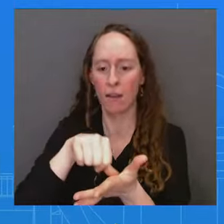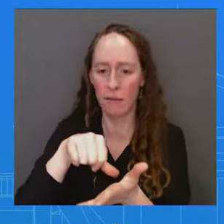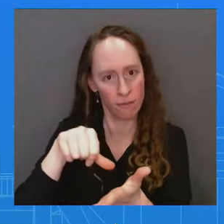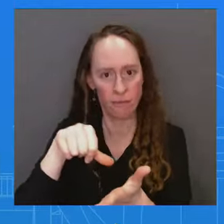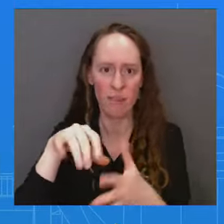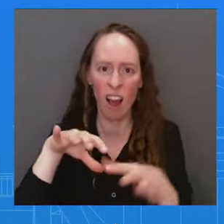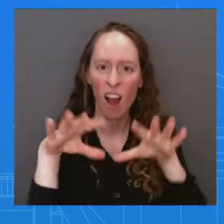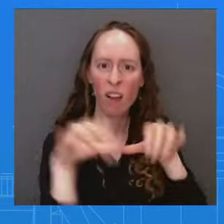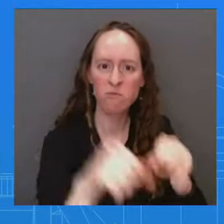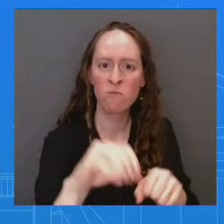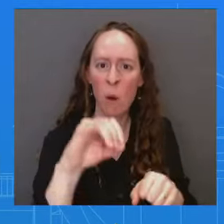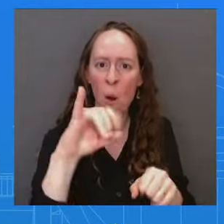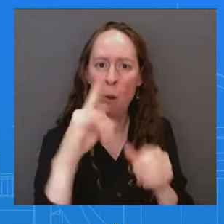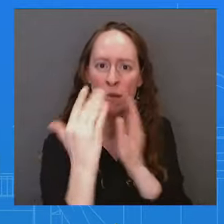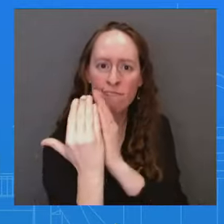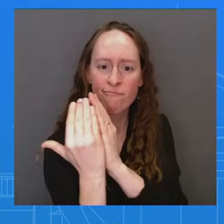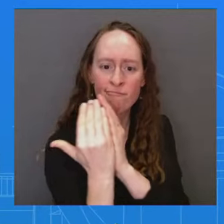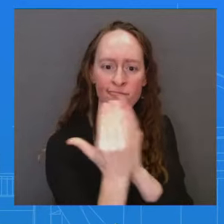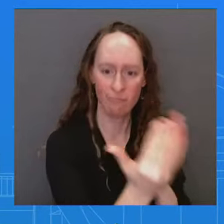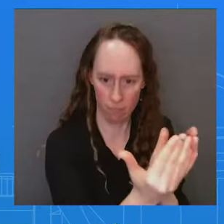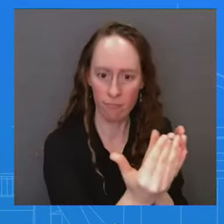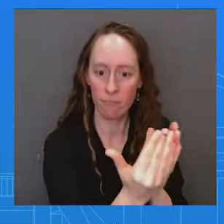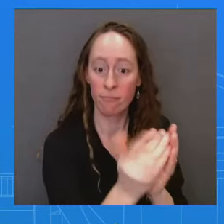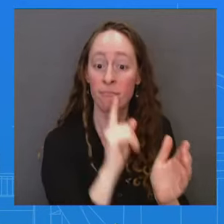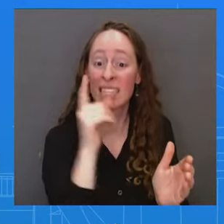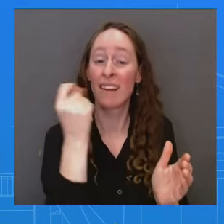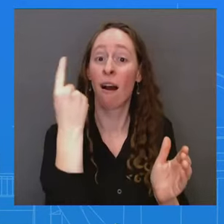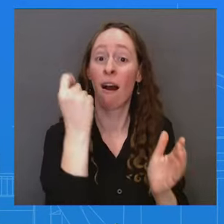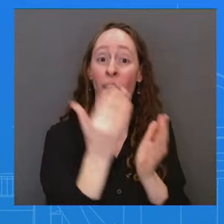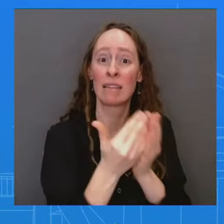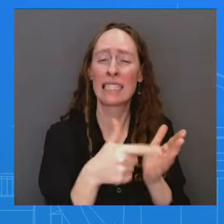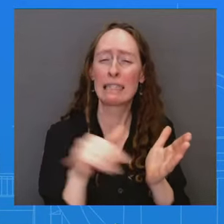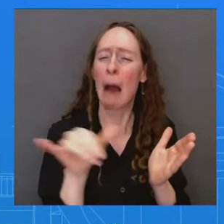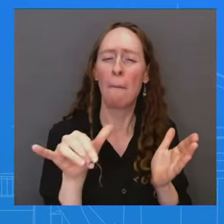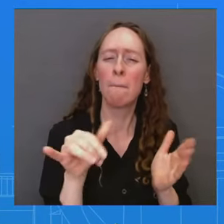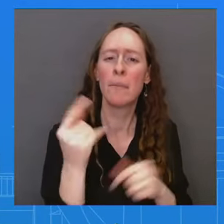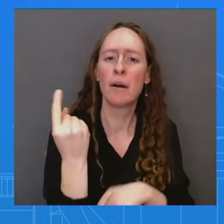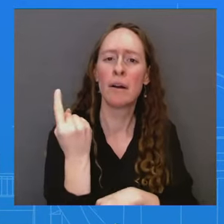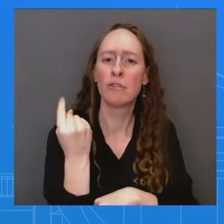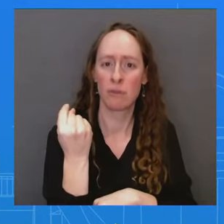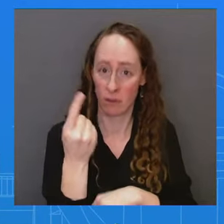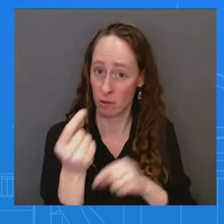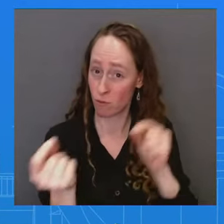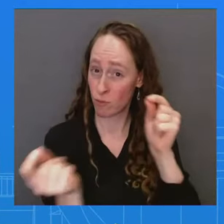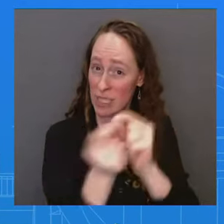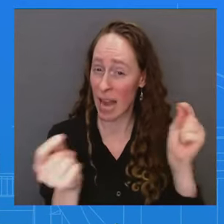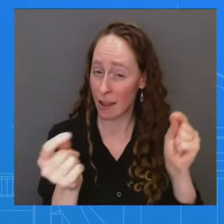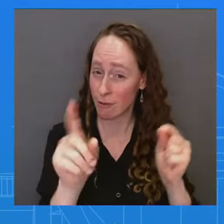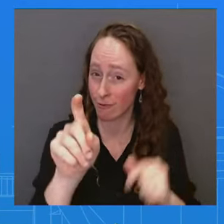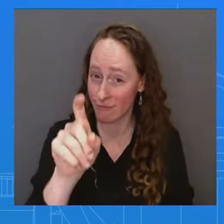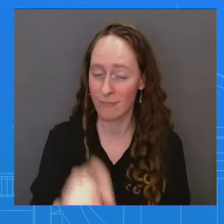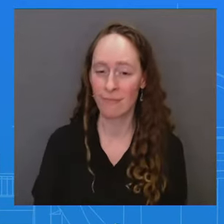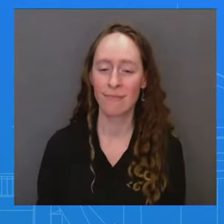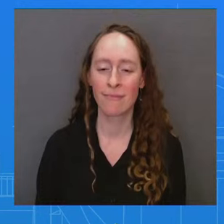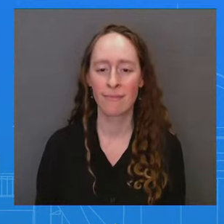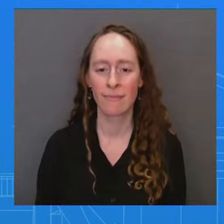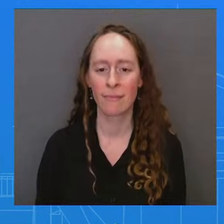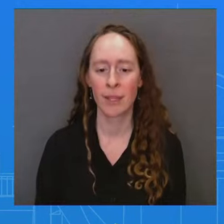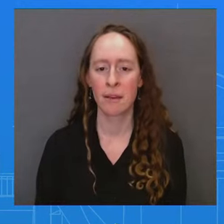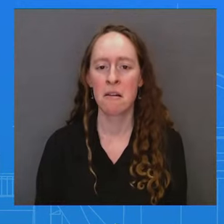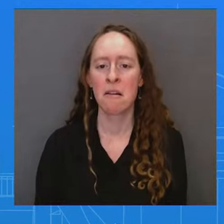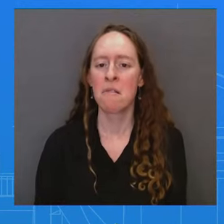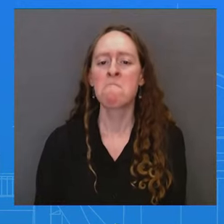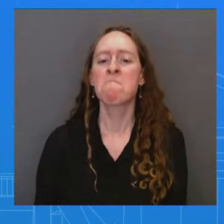its oil last year. What do you make of that allegation? I would put little stock in anything coming out of Tehran. This was a commercial